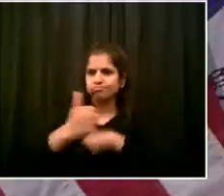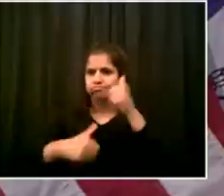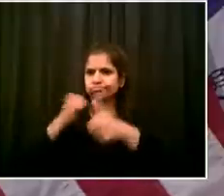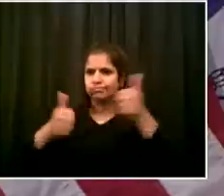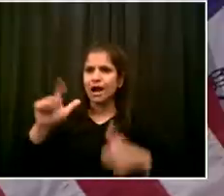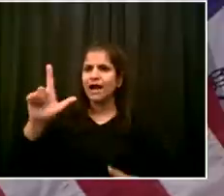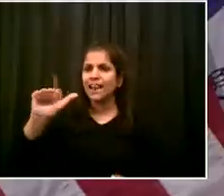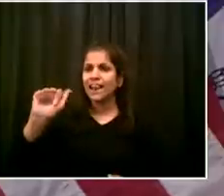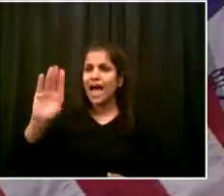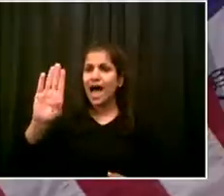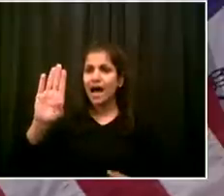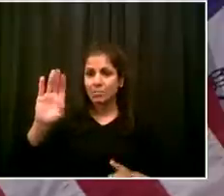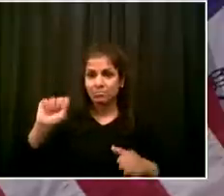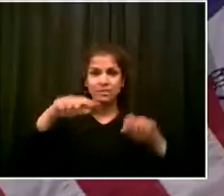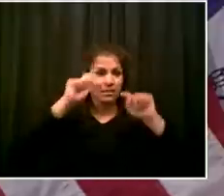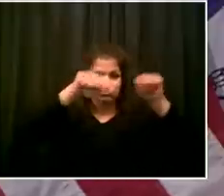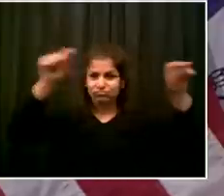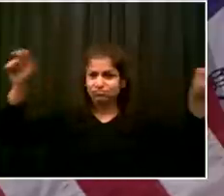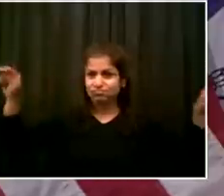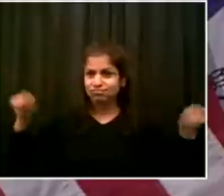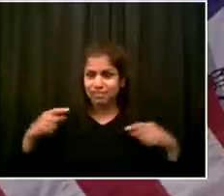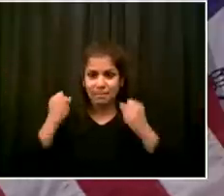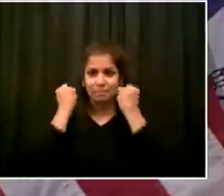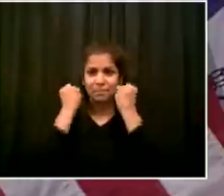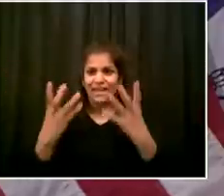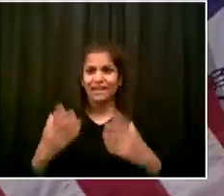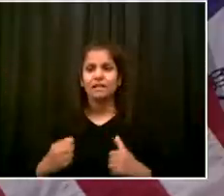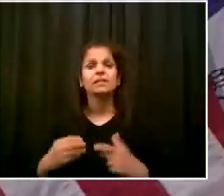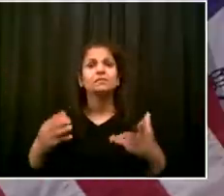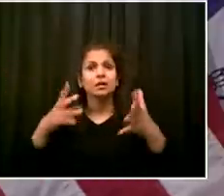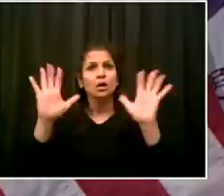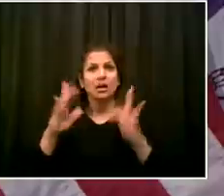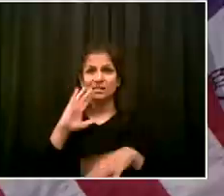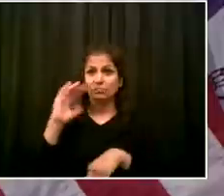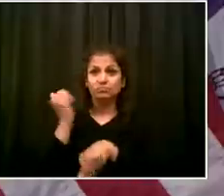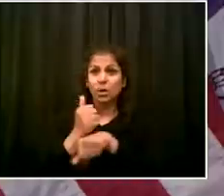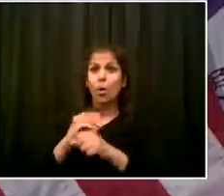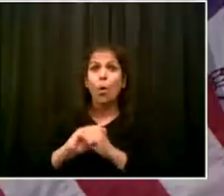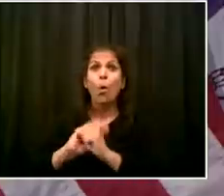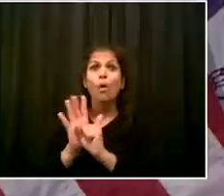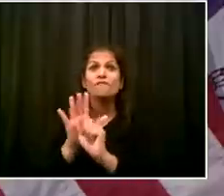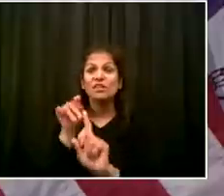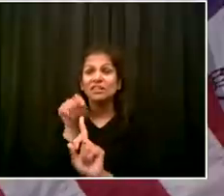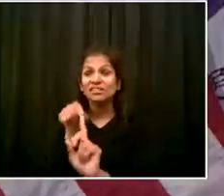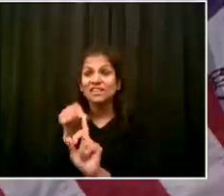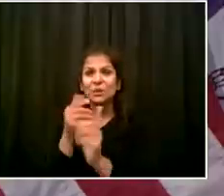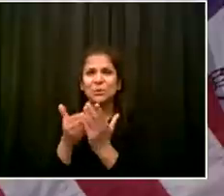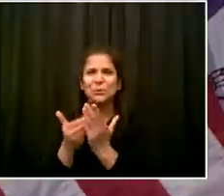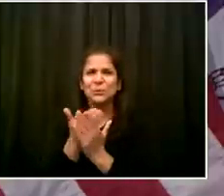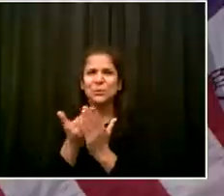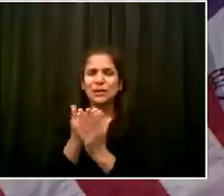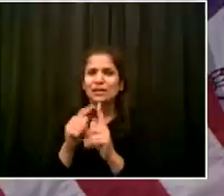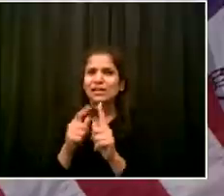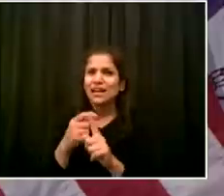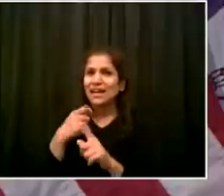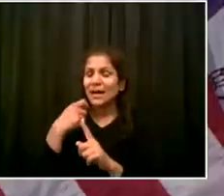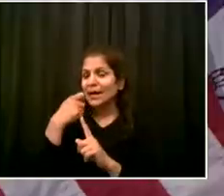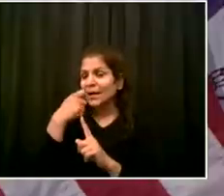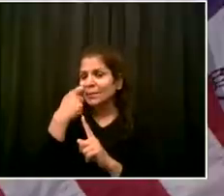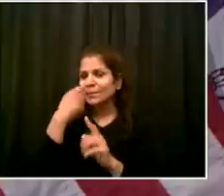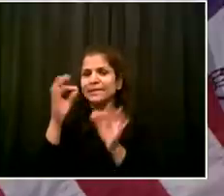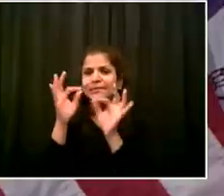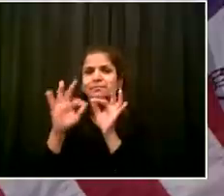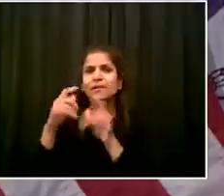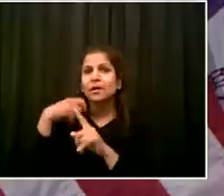less chance of the patient coughing or sneezing. So not every lab is taking it. And we